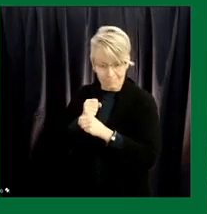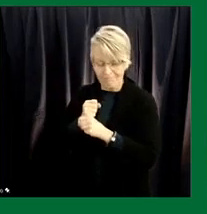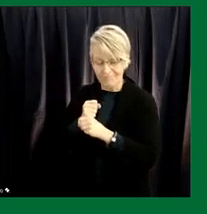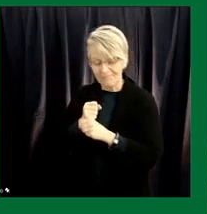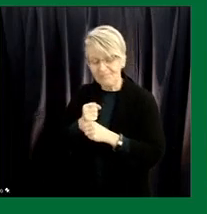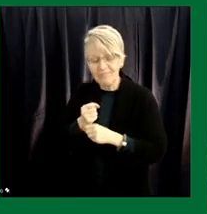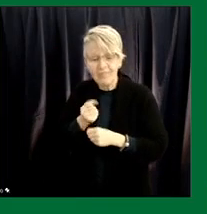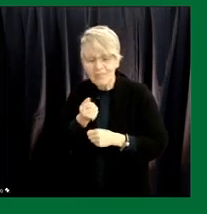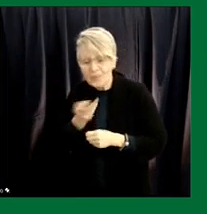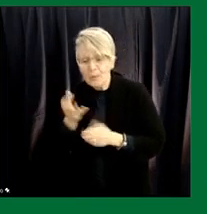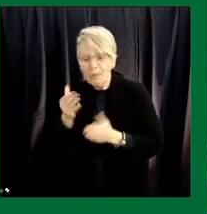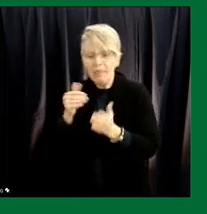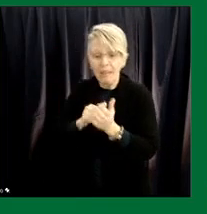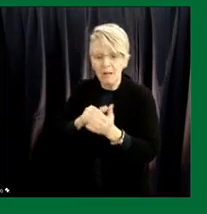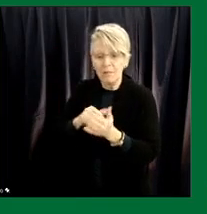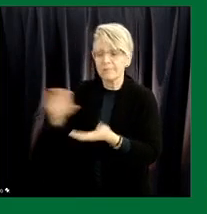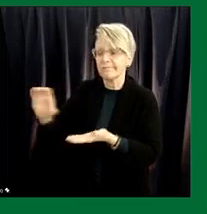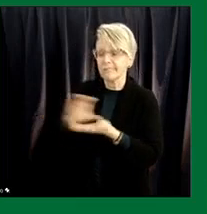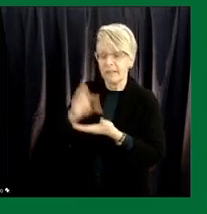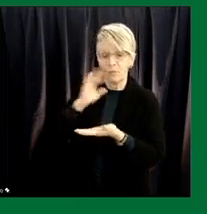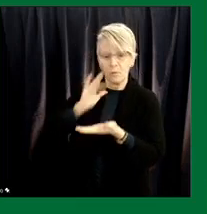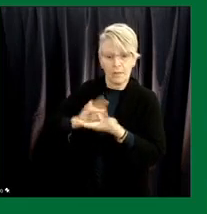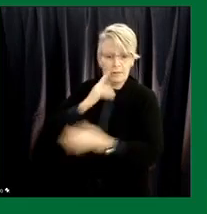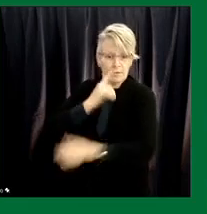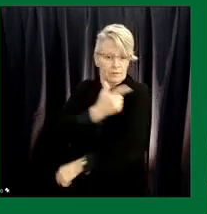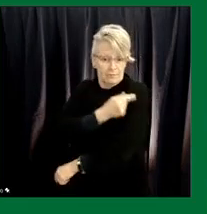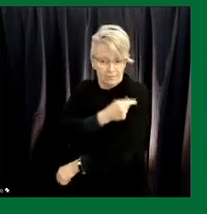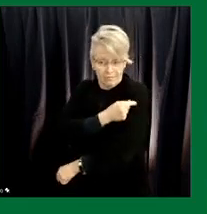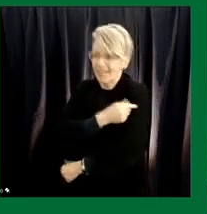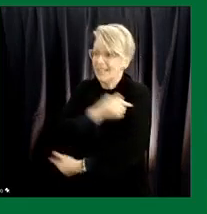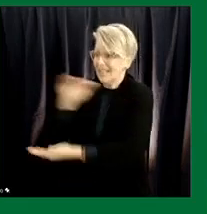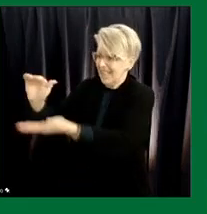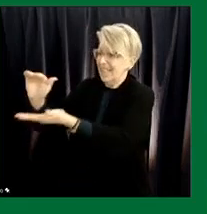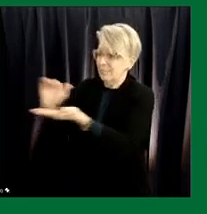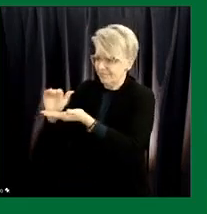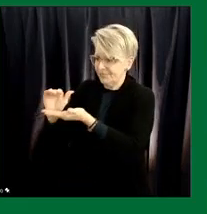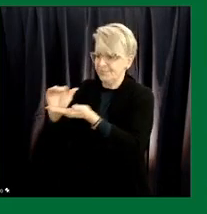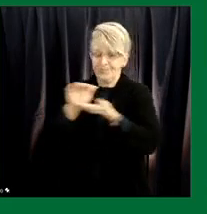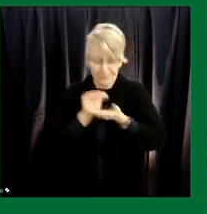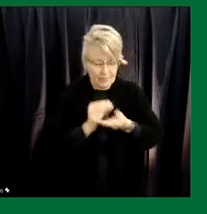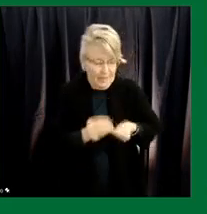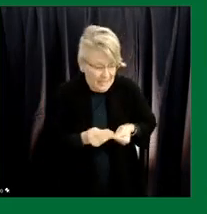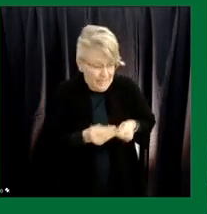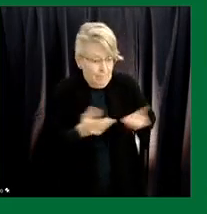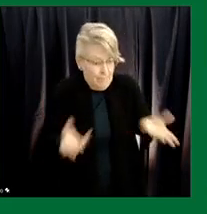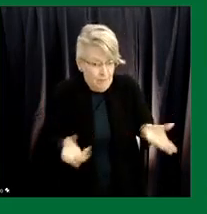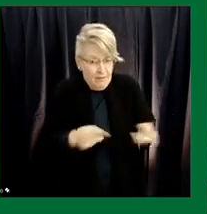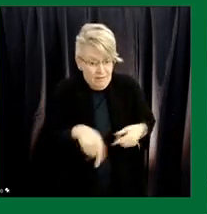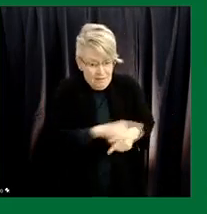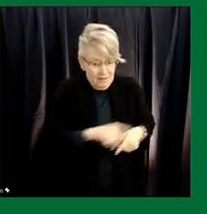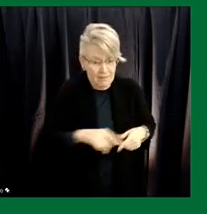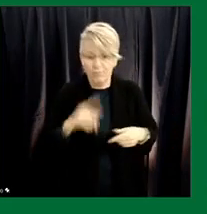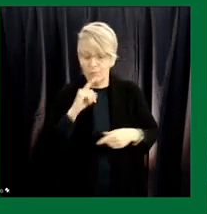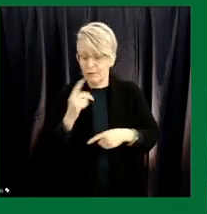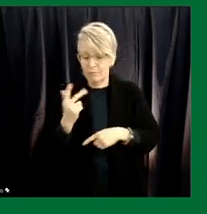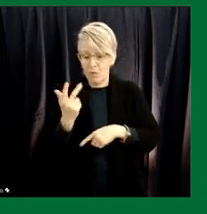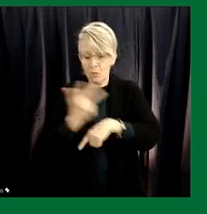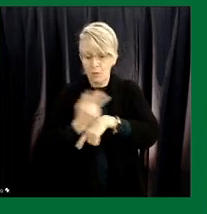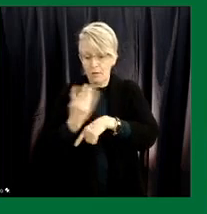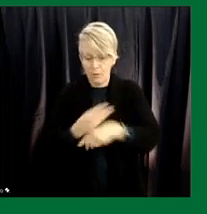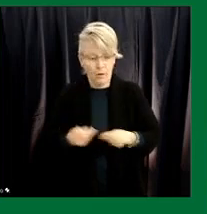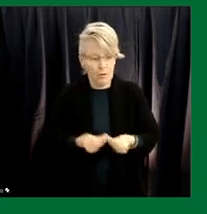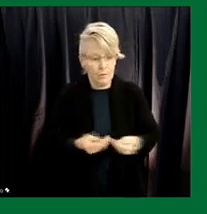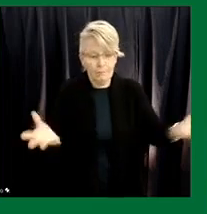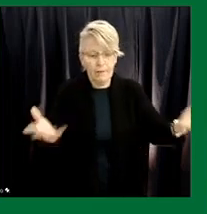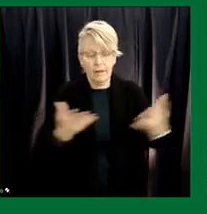doses from our federal government. Our health care workers virtually get all of those doses into people's arms in three to four days each